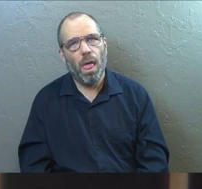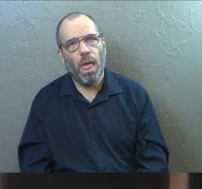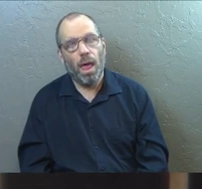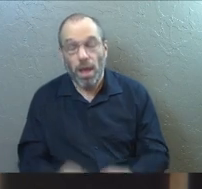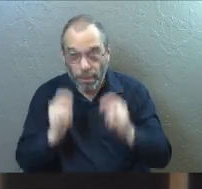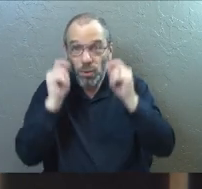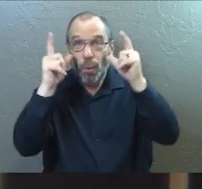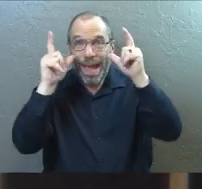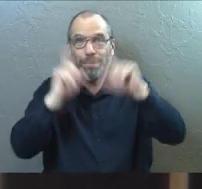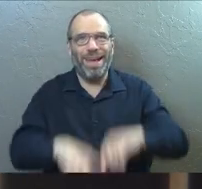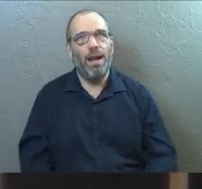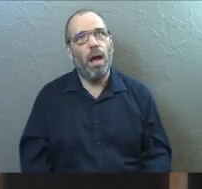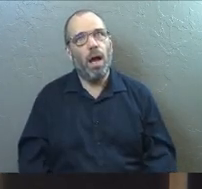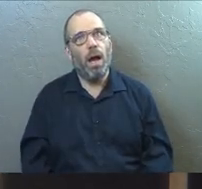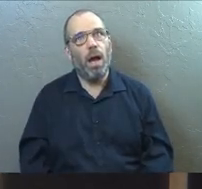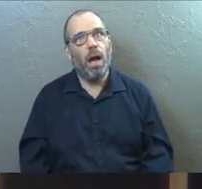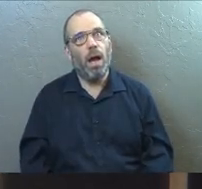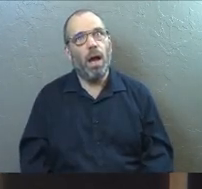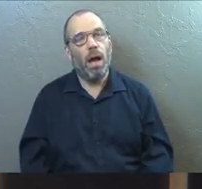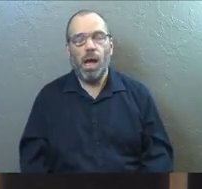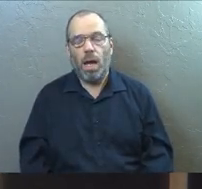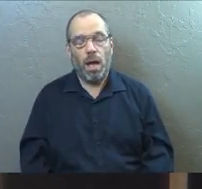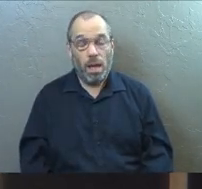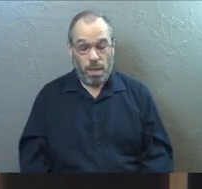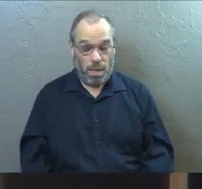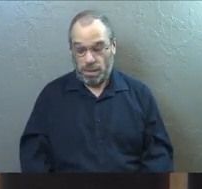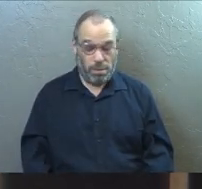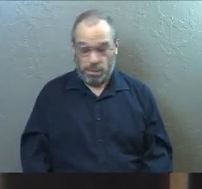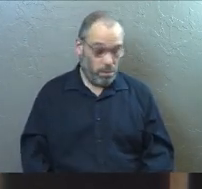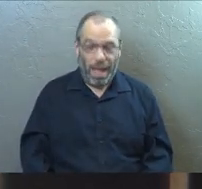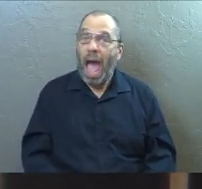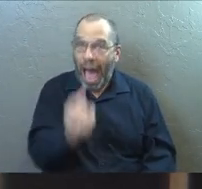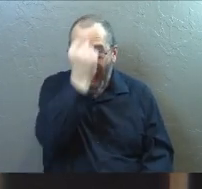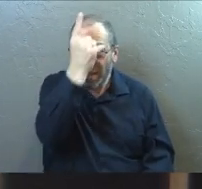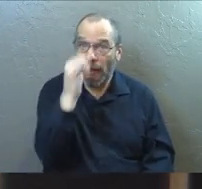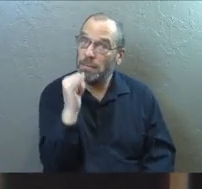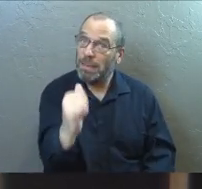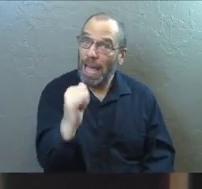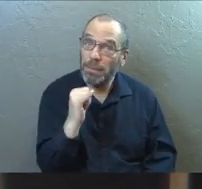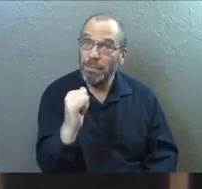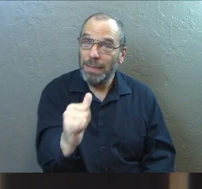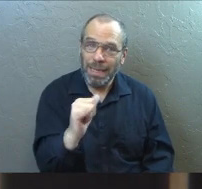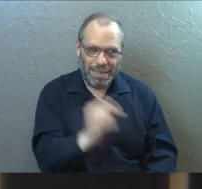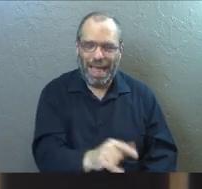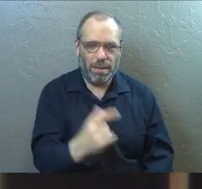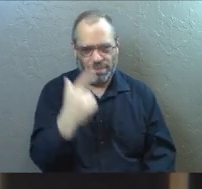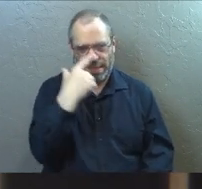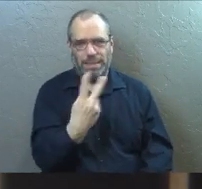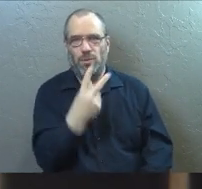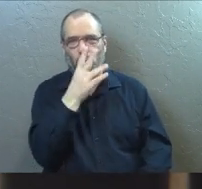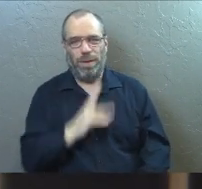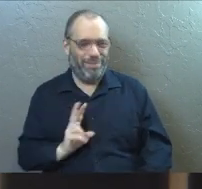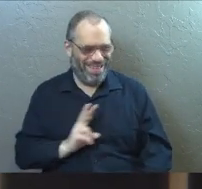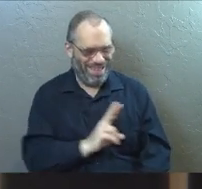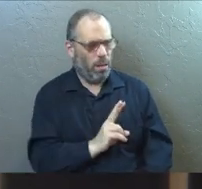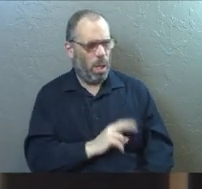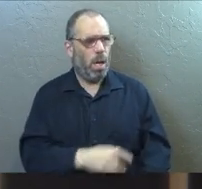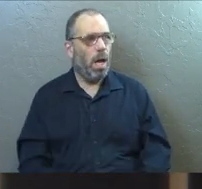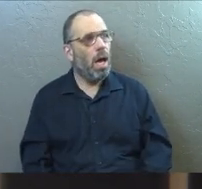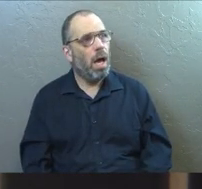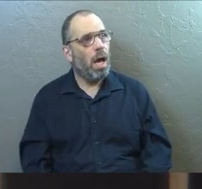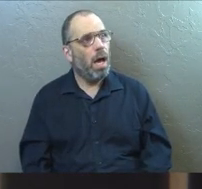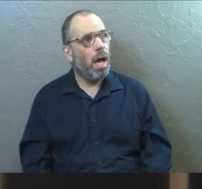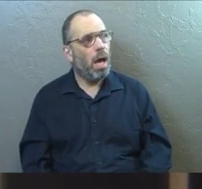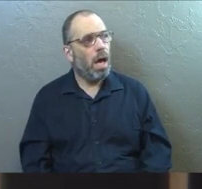awake, but kind of not awake, right? Takes you a little bit longer. I get it. That's kind of the image that I get of these ladies here. It's like,